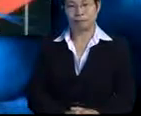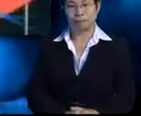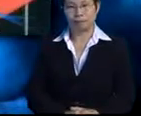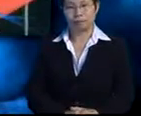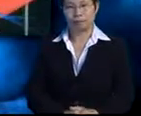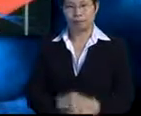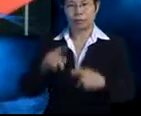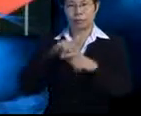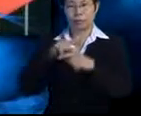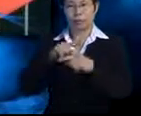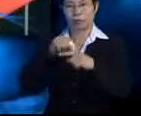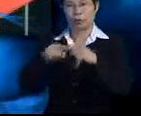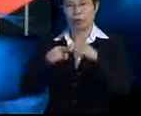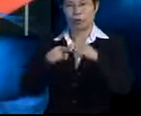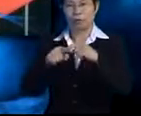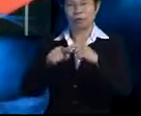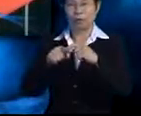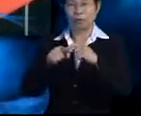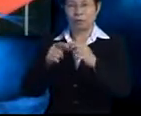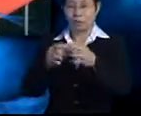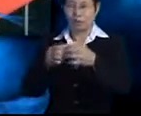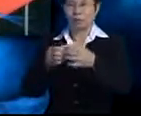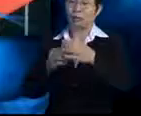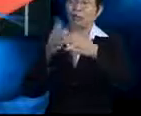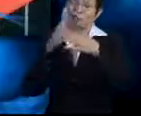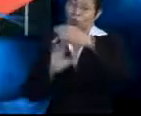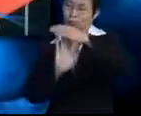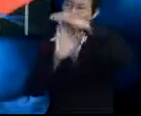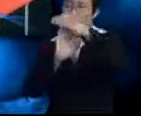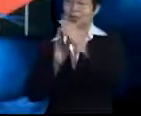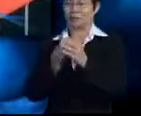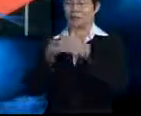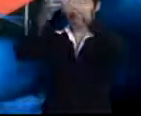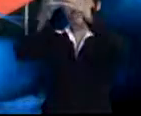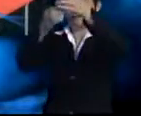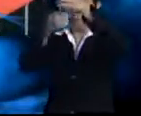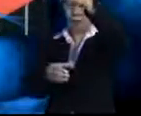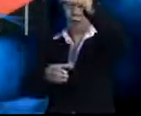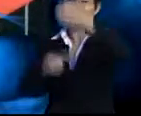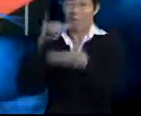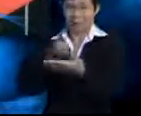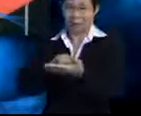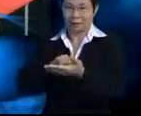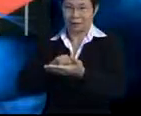When the cells are turgid, the stem will be upright. Now, that is turgidity pressure.